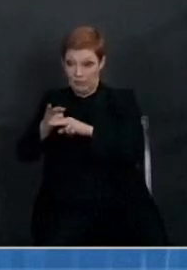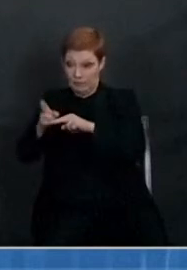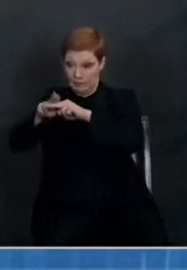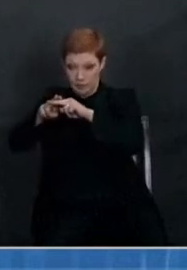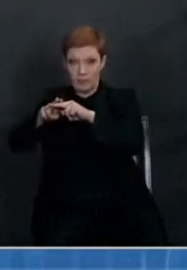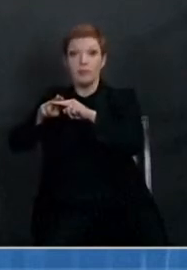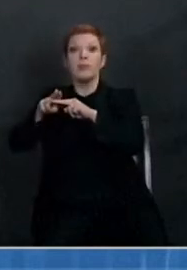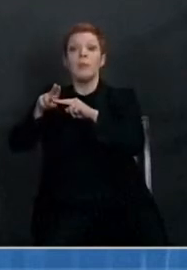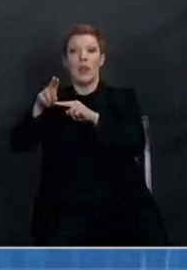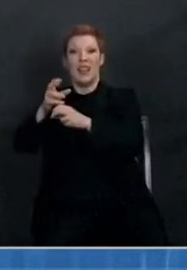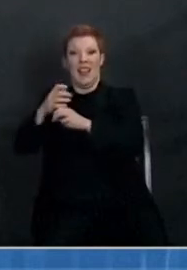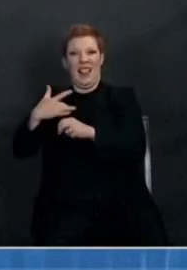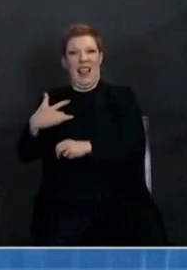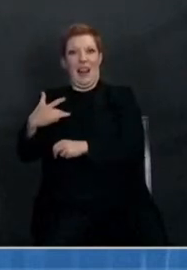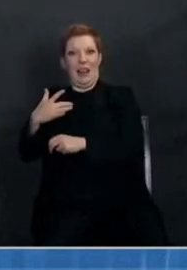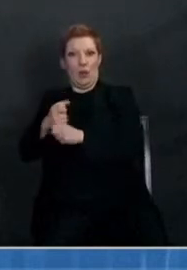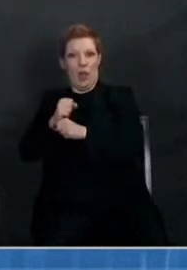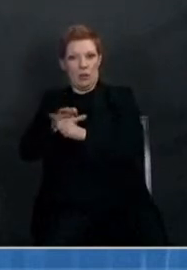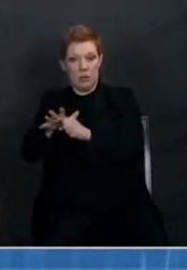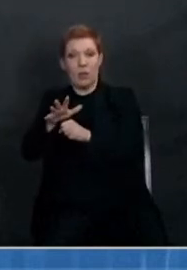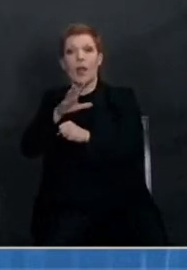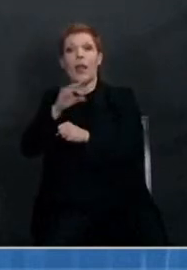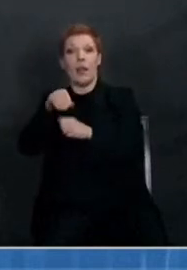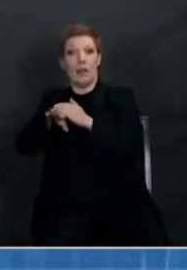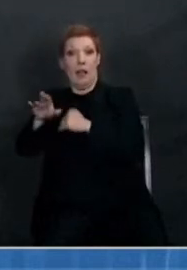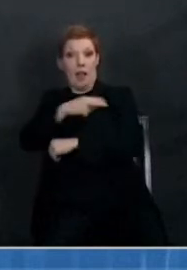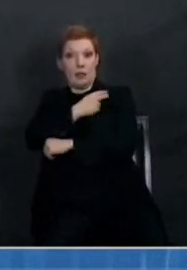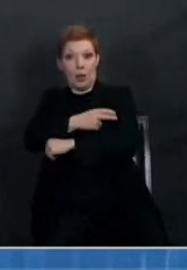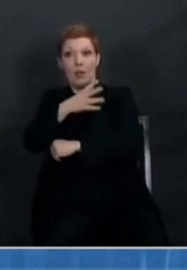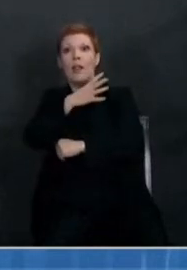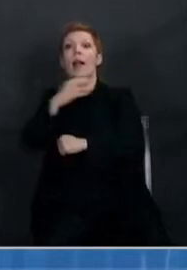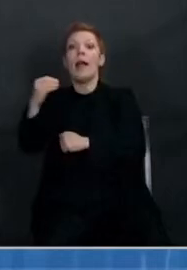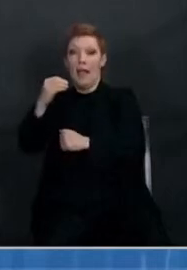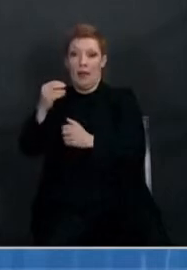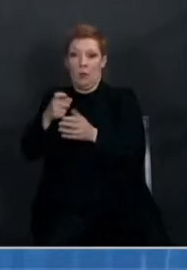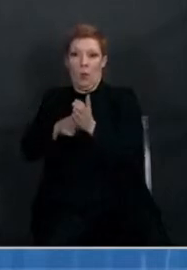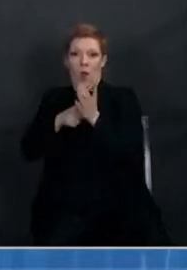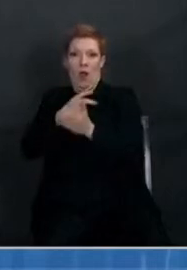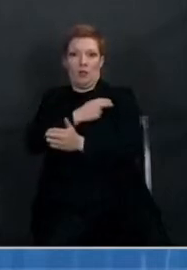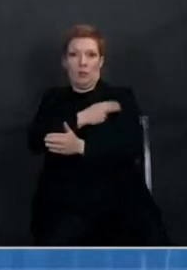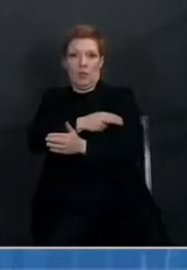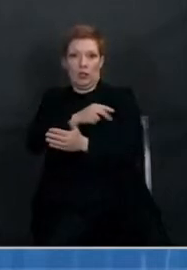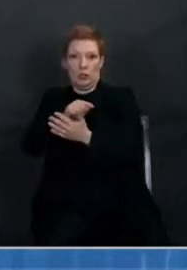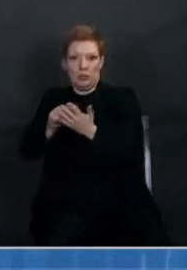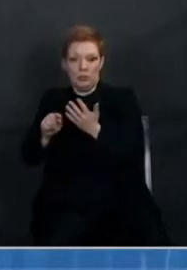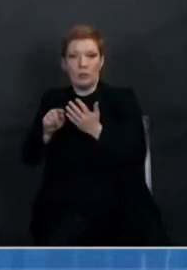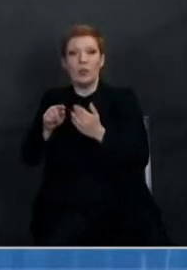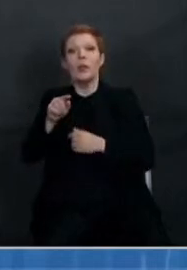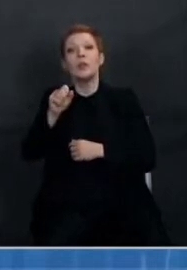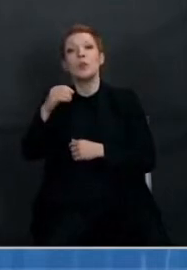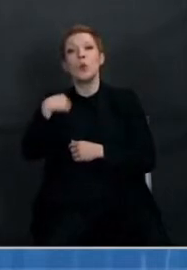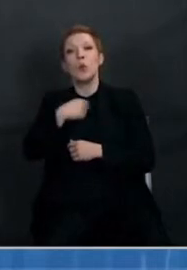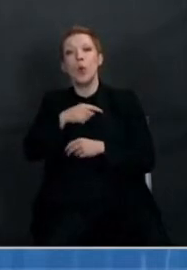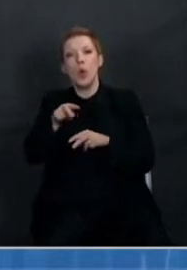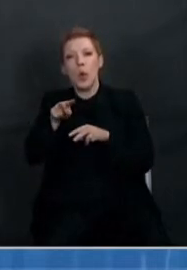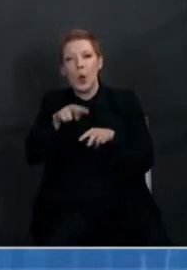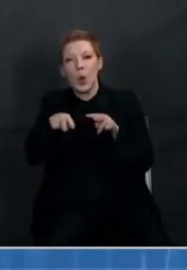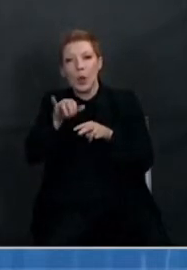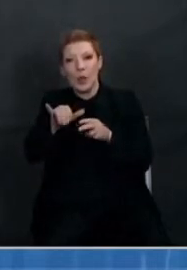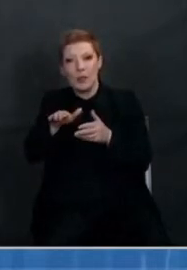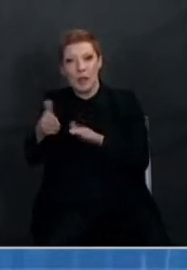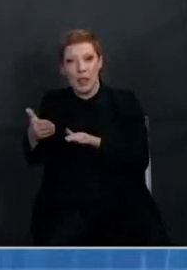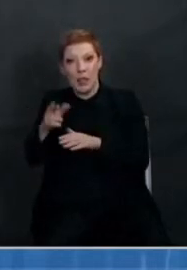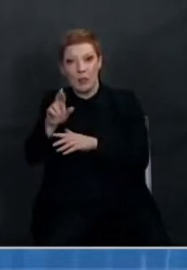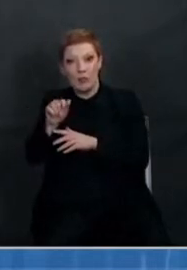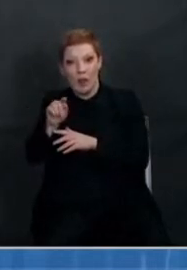more likely, and black people 2.9 times more likely to require hospitalization. So similarly, when we look at death rates,